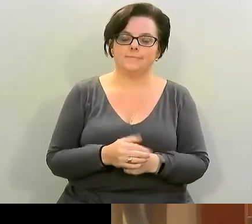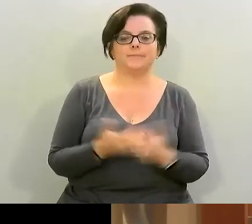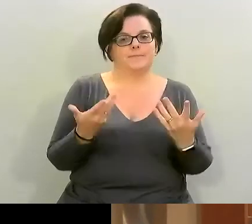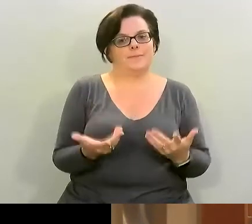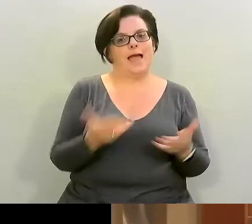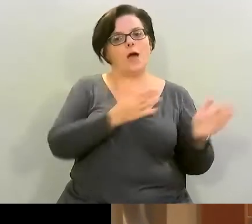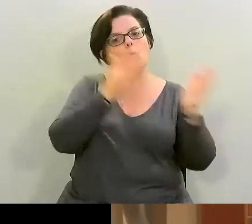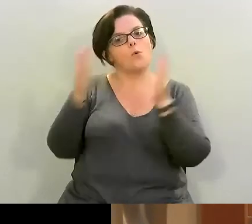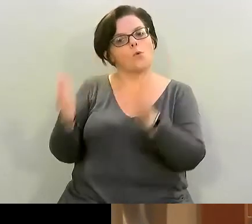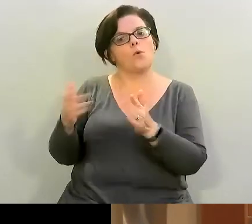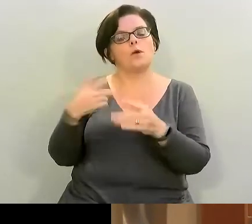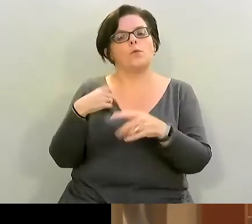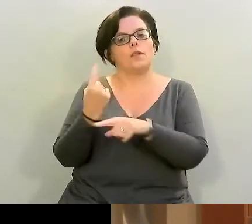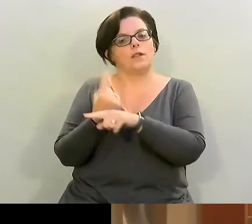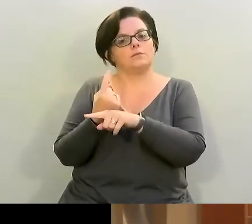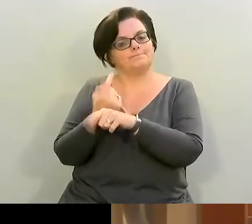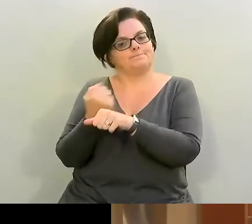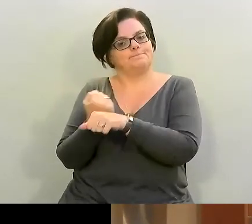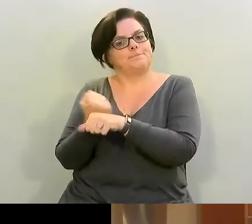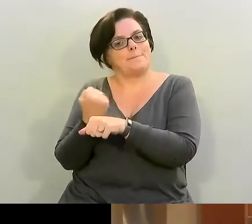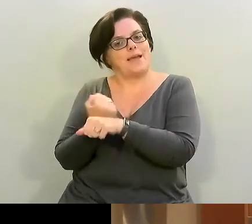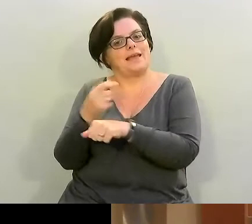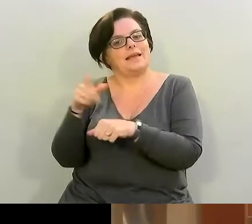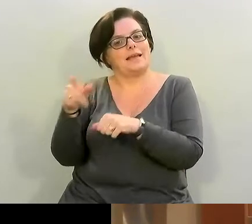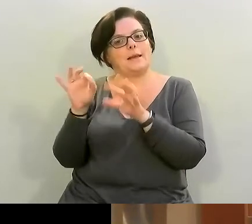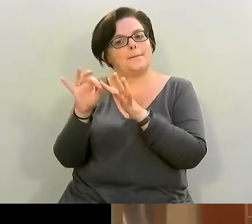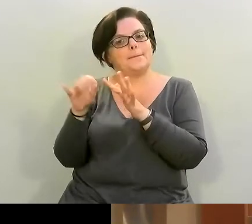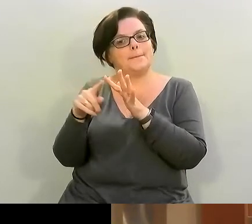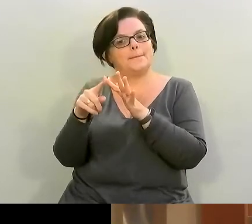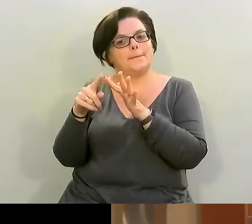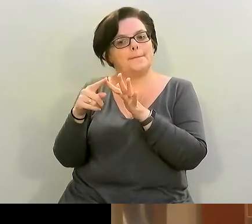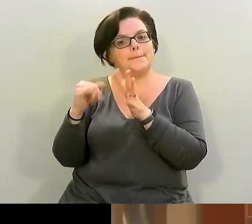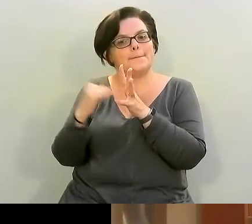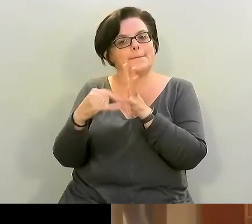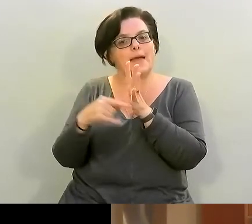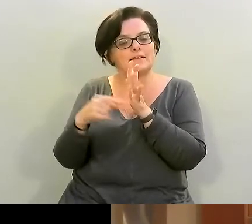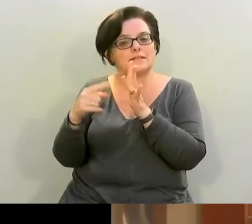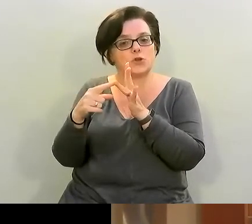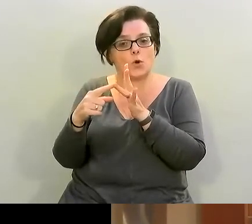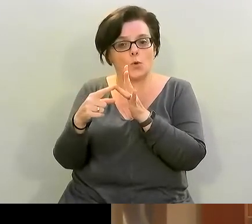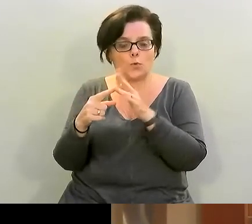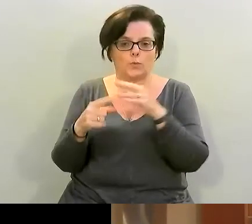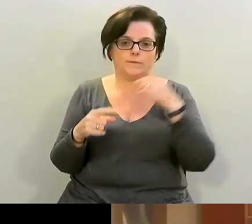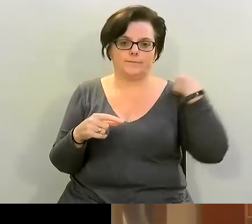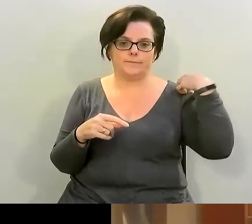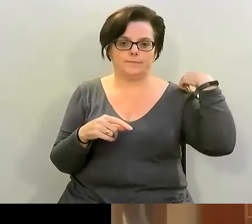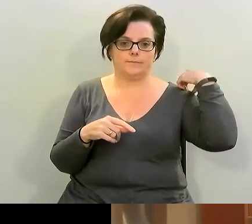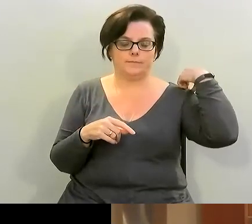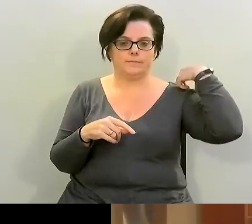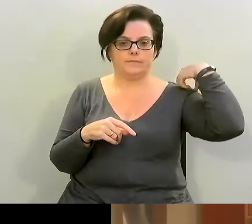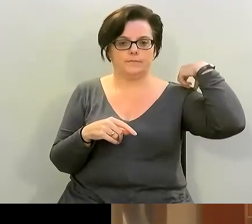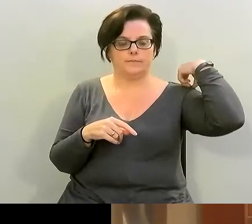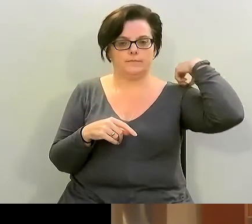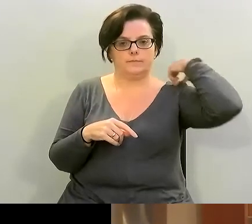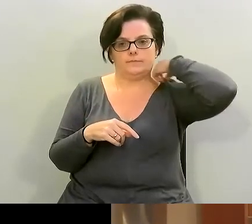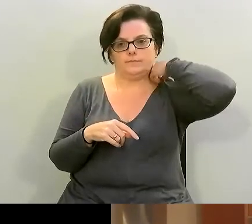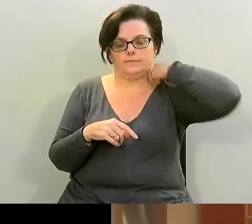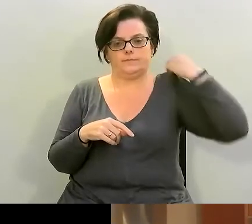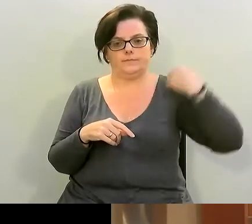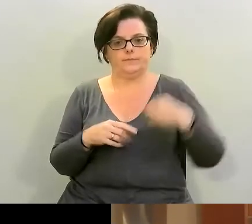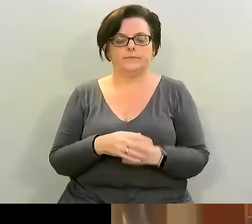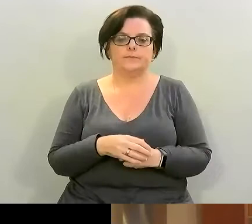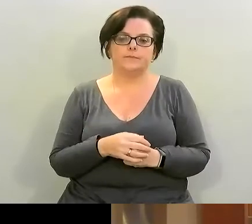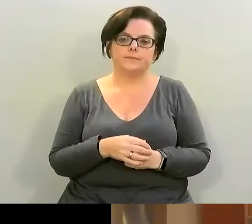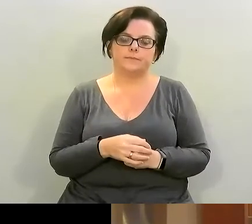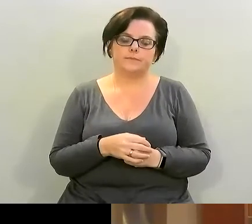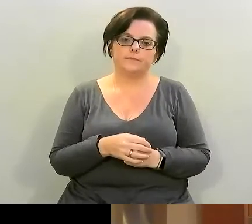pesto i think that we i know we have this in the oven i hope someone's timing and and knows that we have some minutes left so